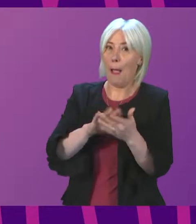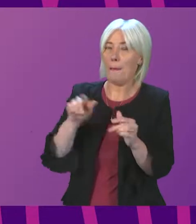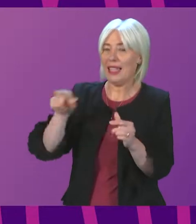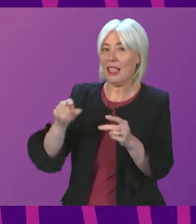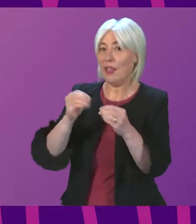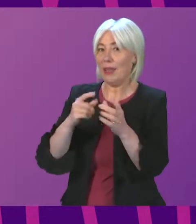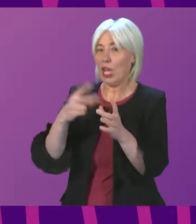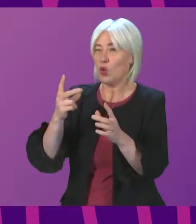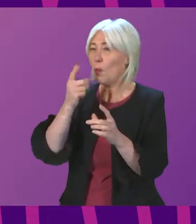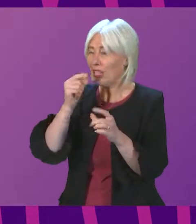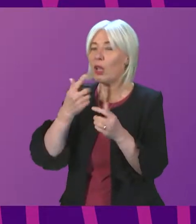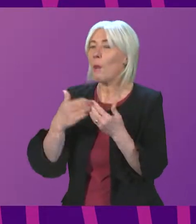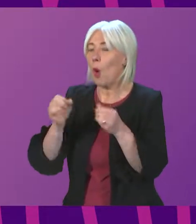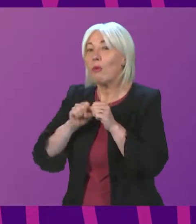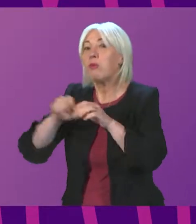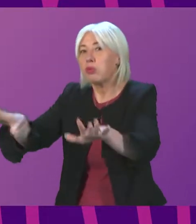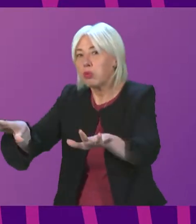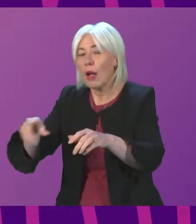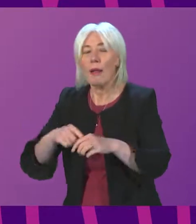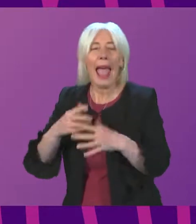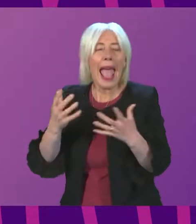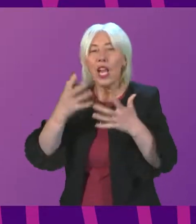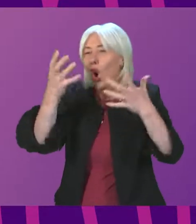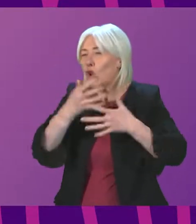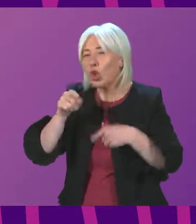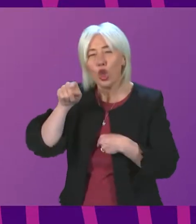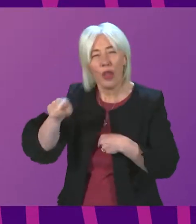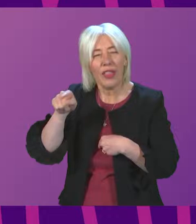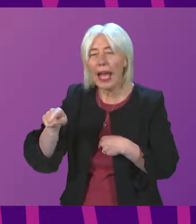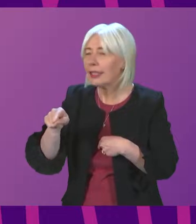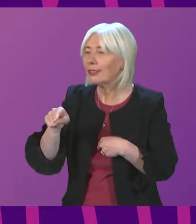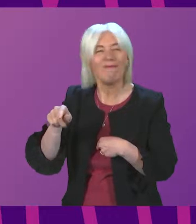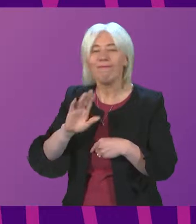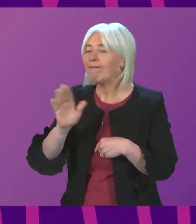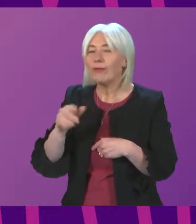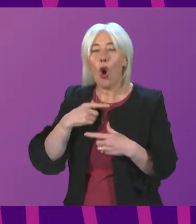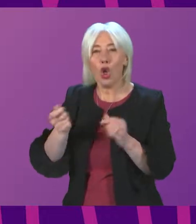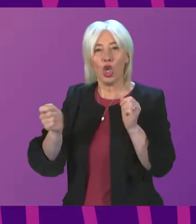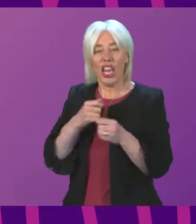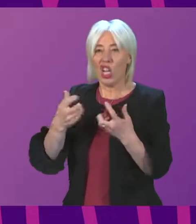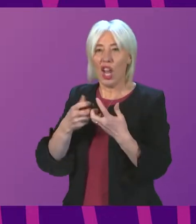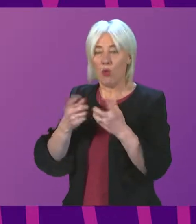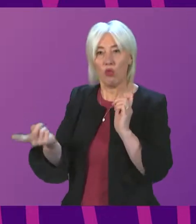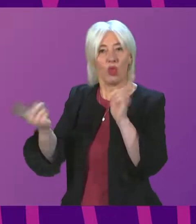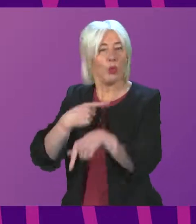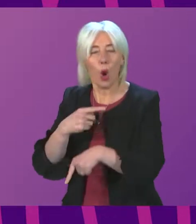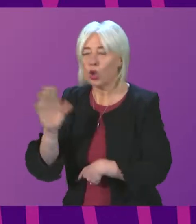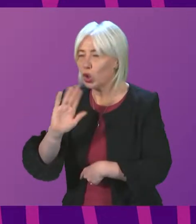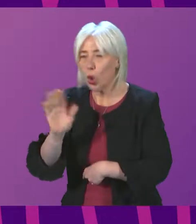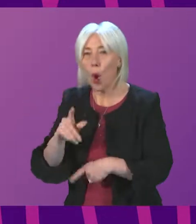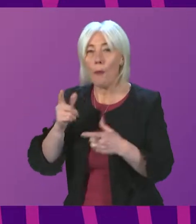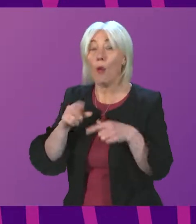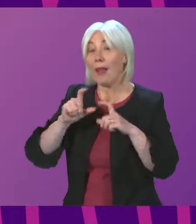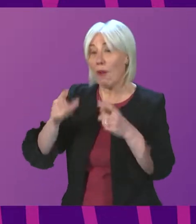stage for any significant concern about this subtype and no reason to change our approach and response to it. We will, though, continue to monitor it